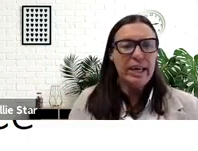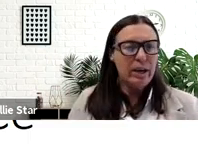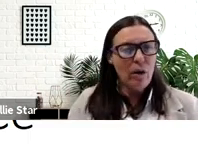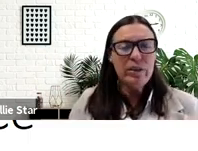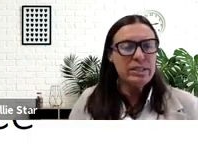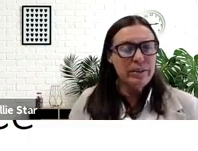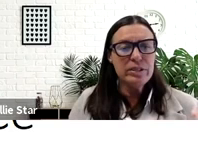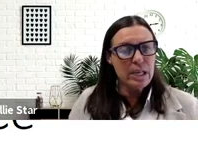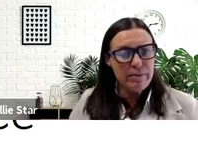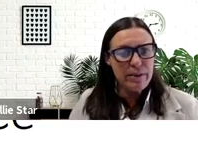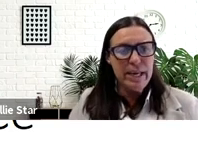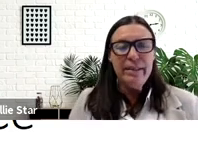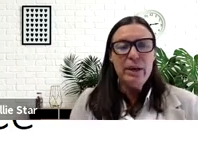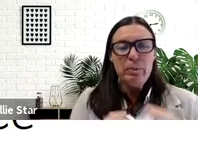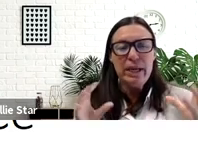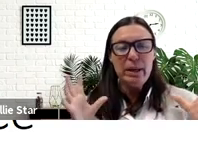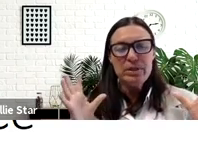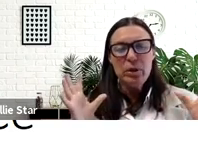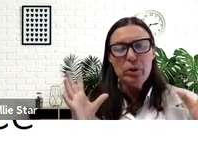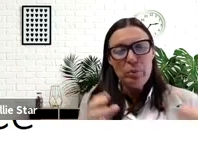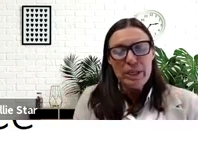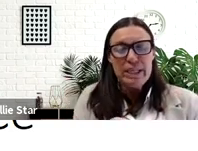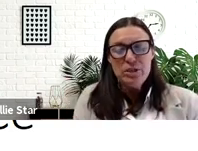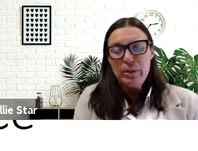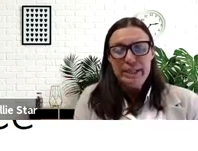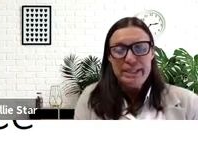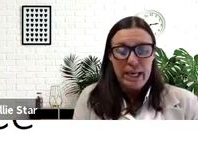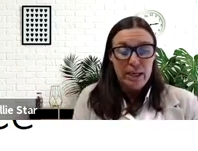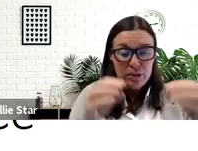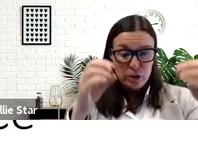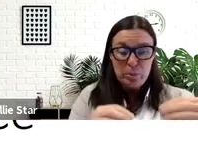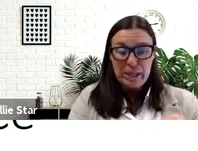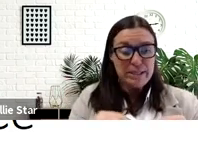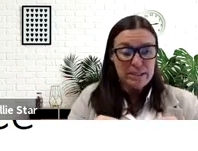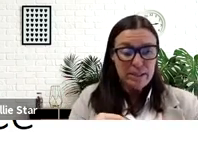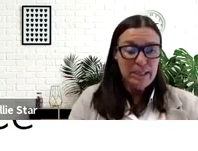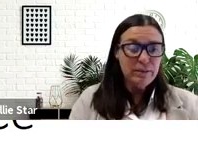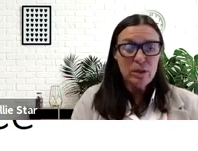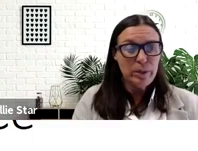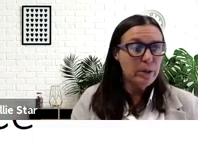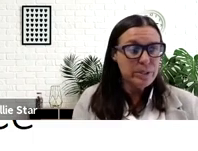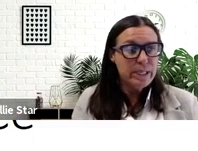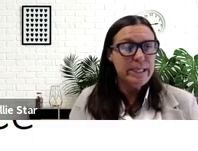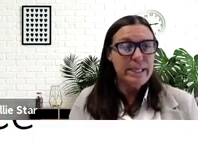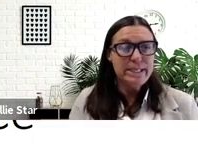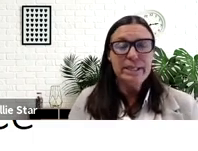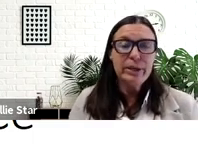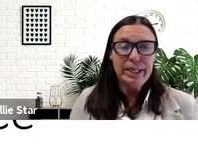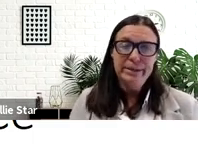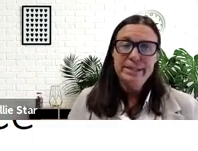ethic and all this other stuff that becomes really directly tied to the present, even though we don't